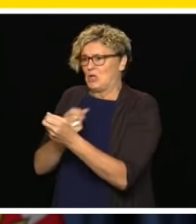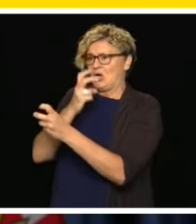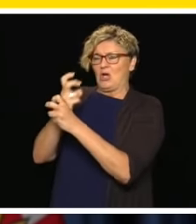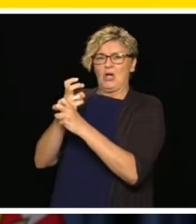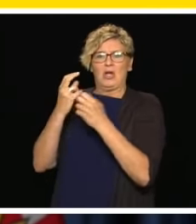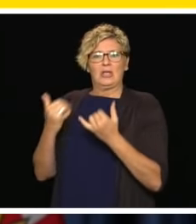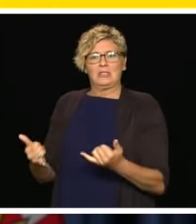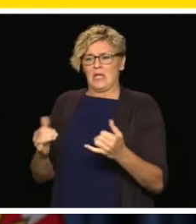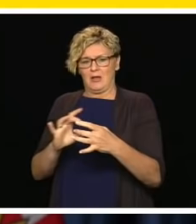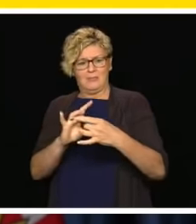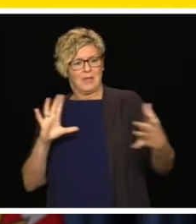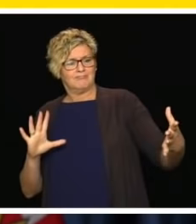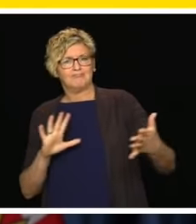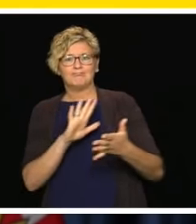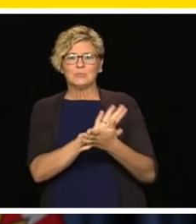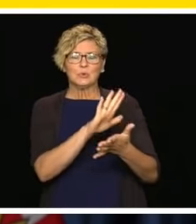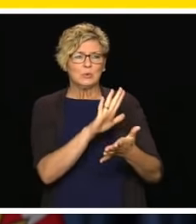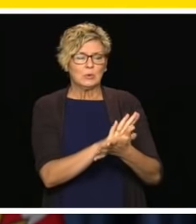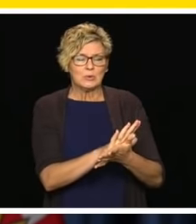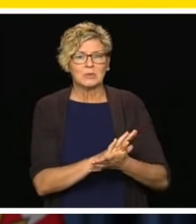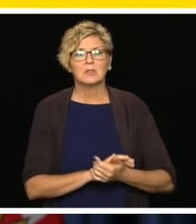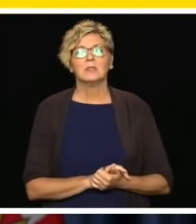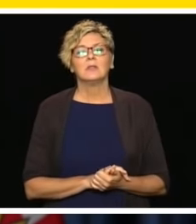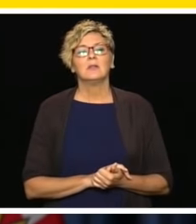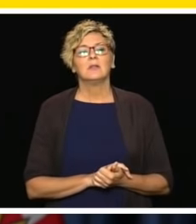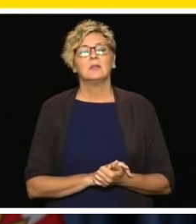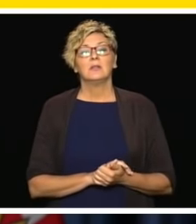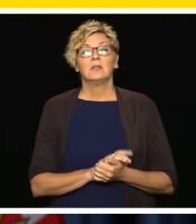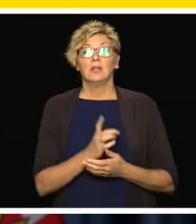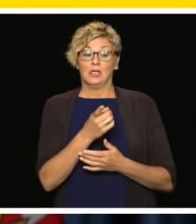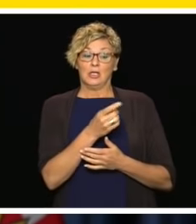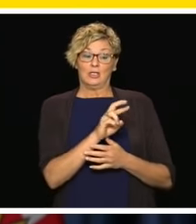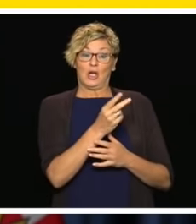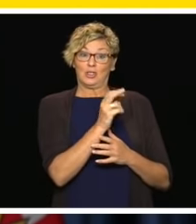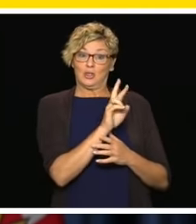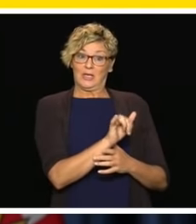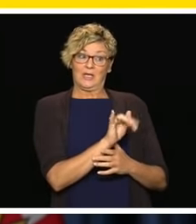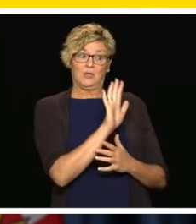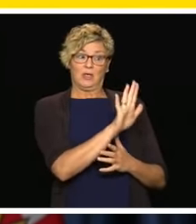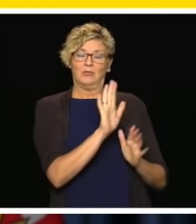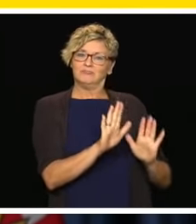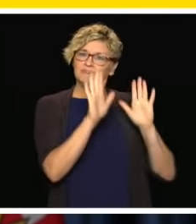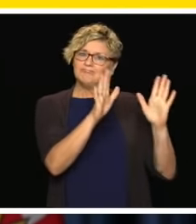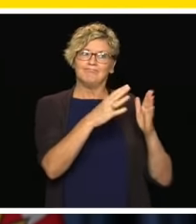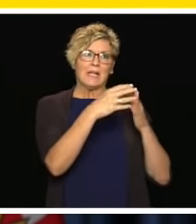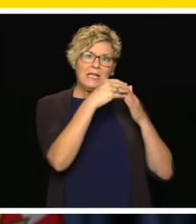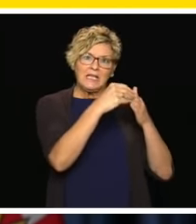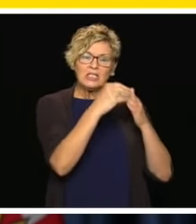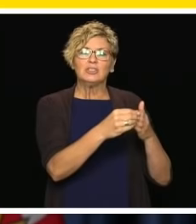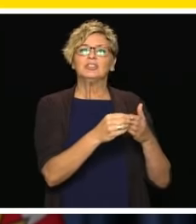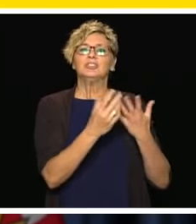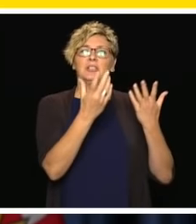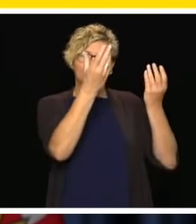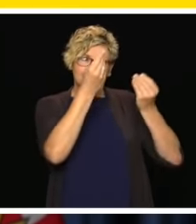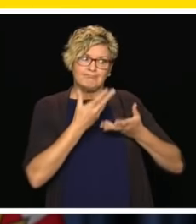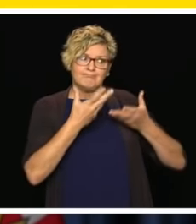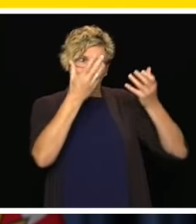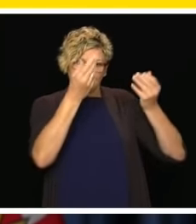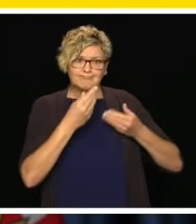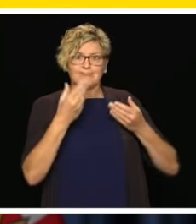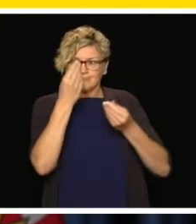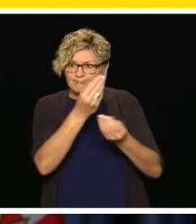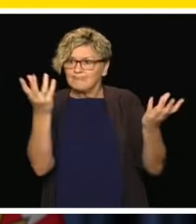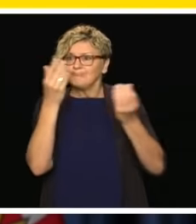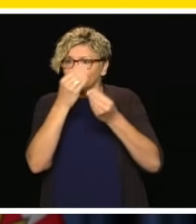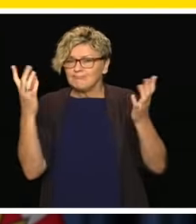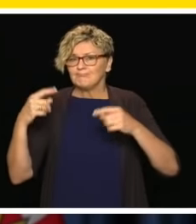their safe haven in their lives. Dr Henry's steady leadership, along with the cooperation of everyone in British Columbia, has